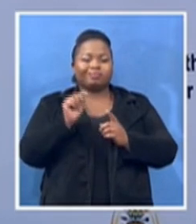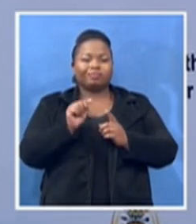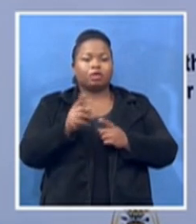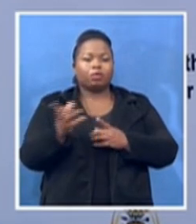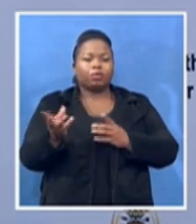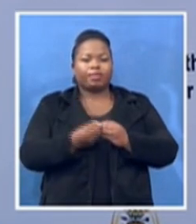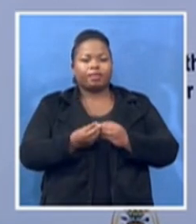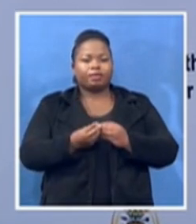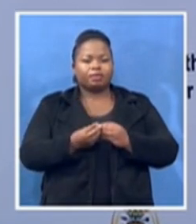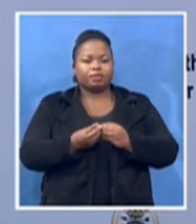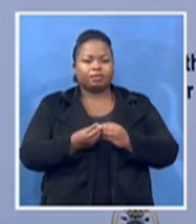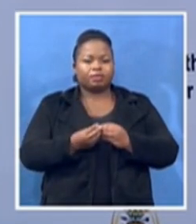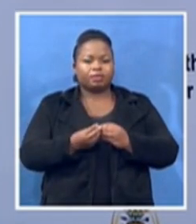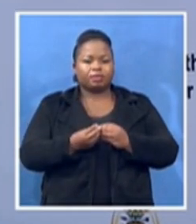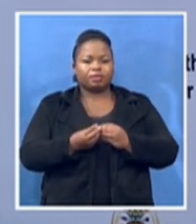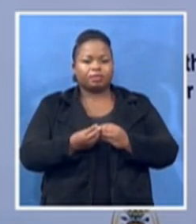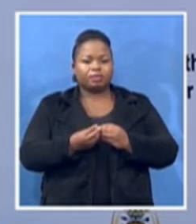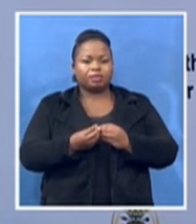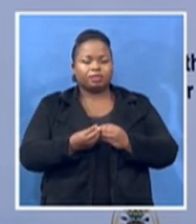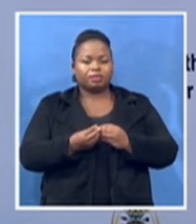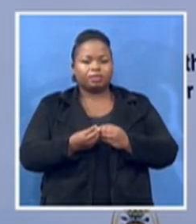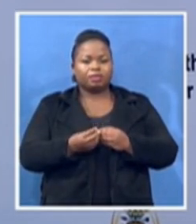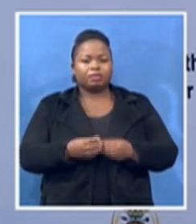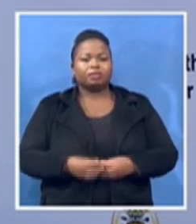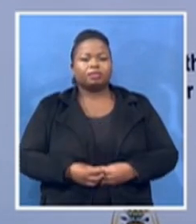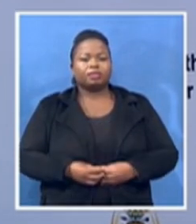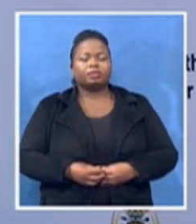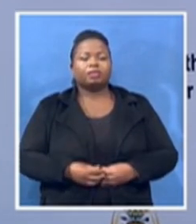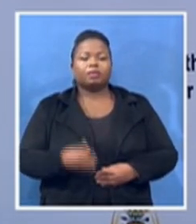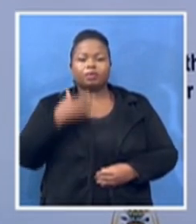Mrs. Masuwe, the president of